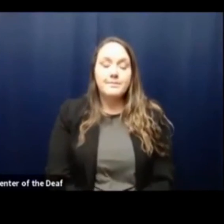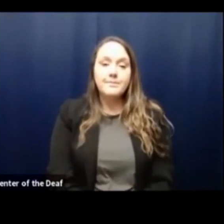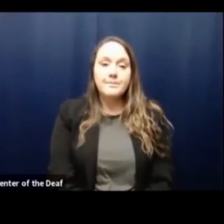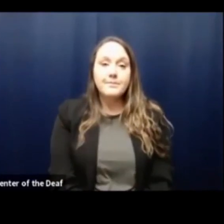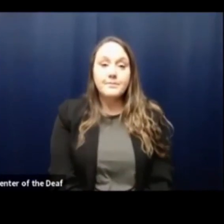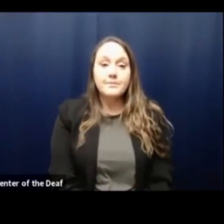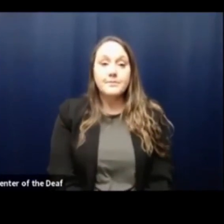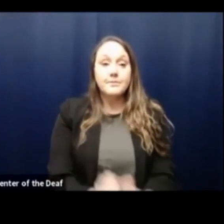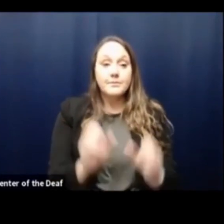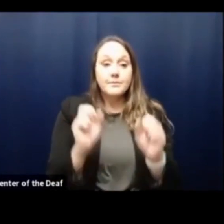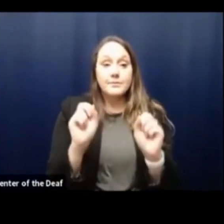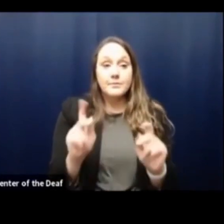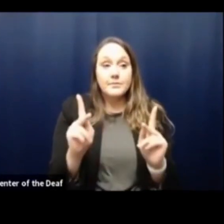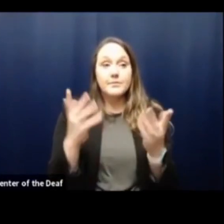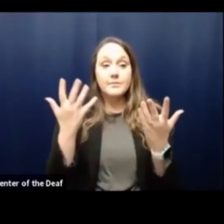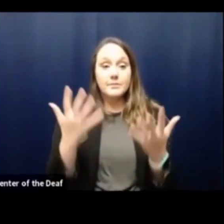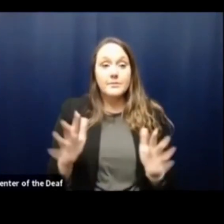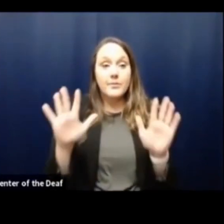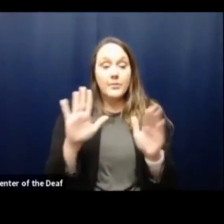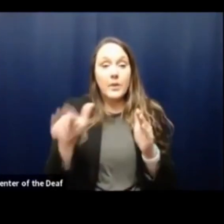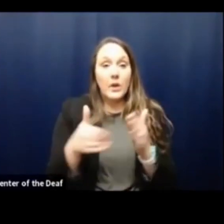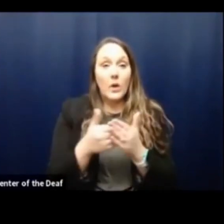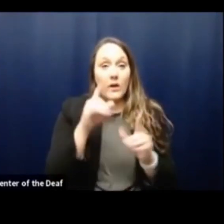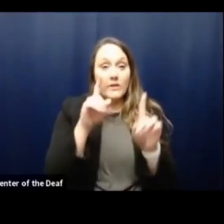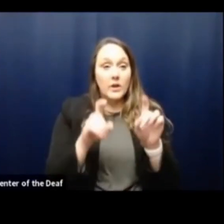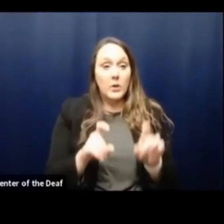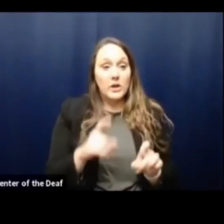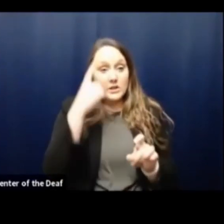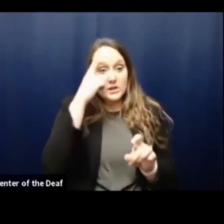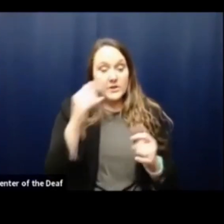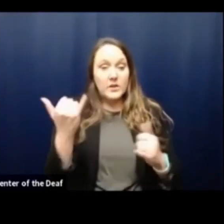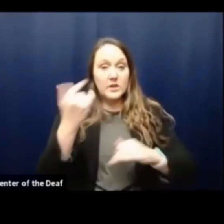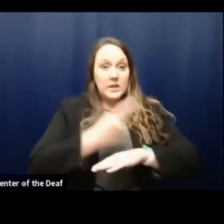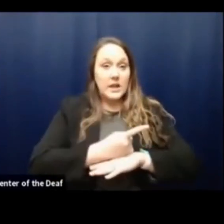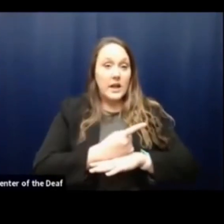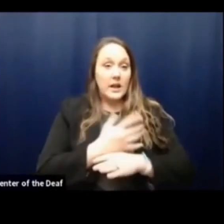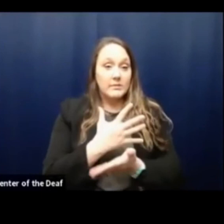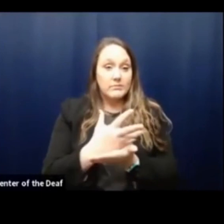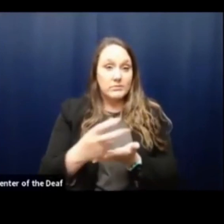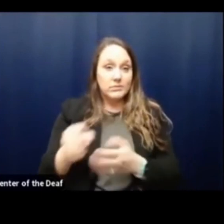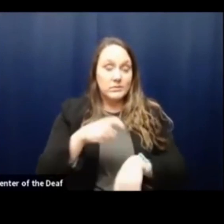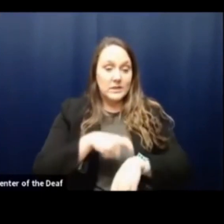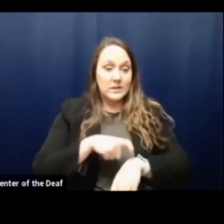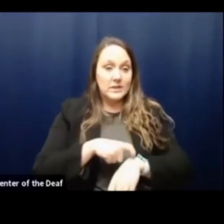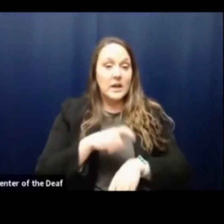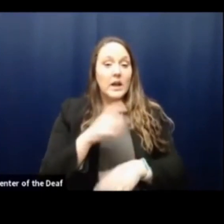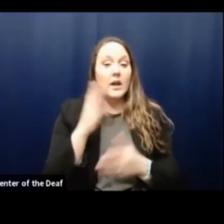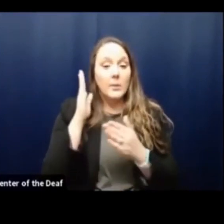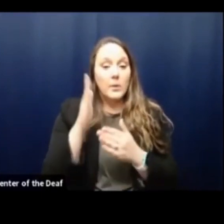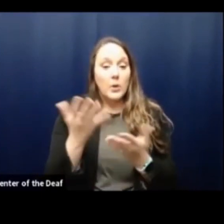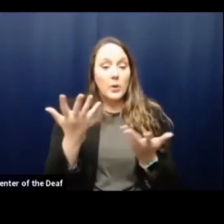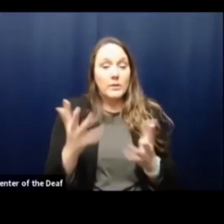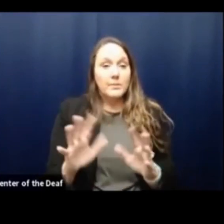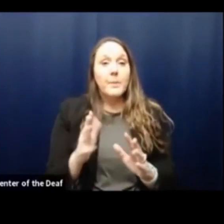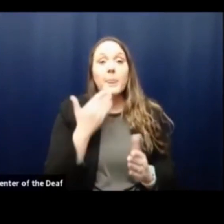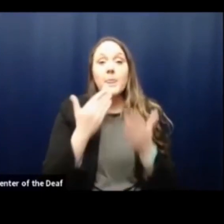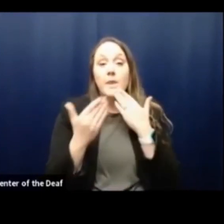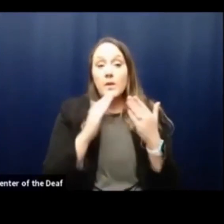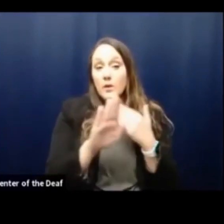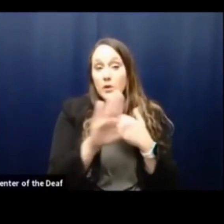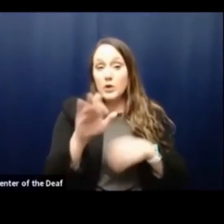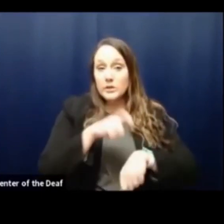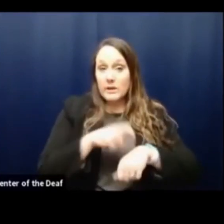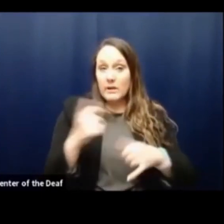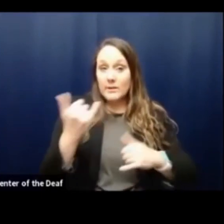All right. And that is all the questions that I see for today. And since we're running out of time, we'll cut it there. Um, thank you all for your time today.